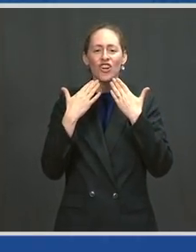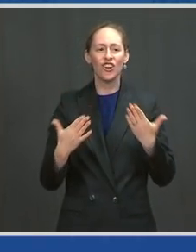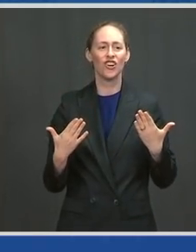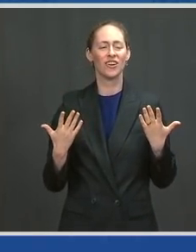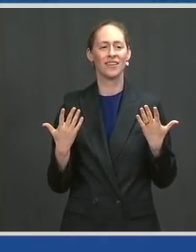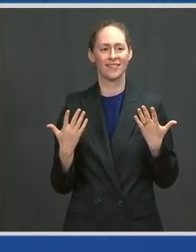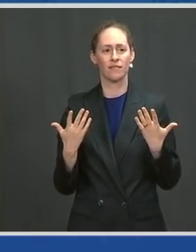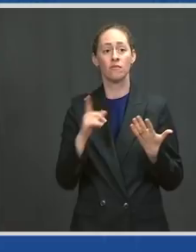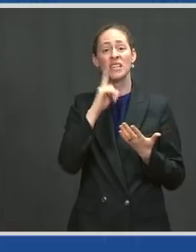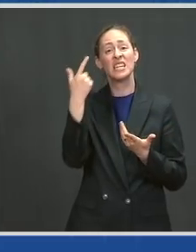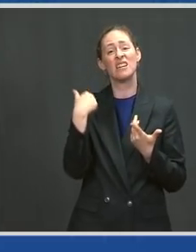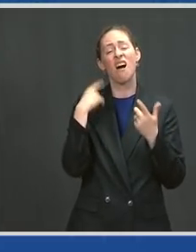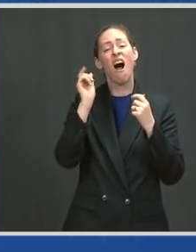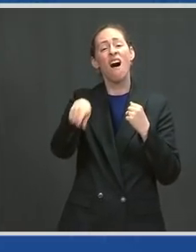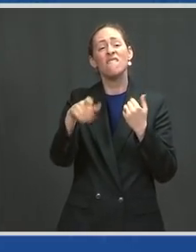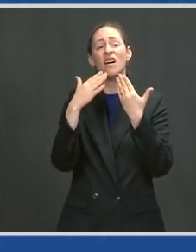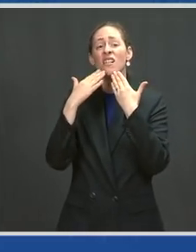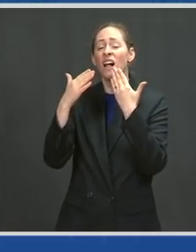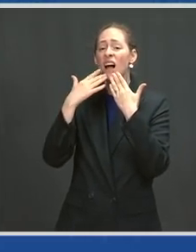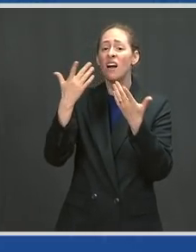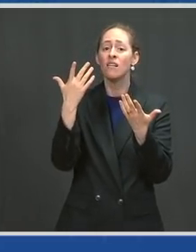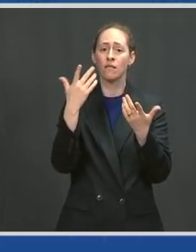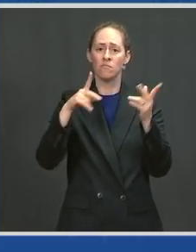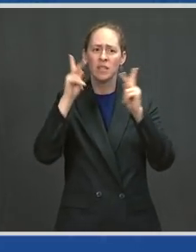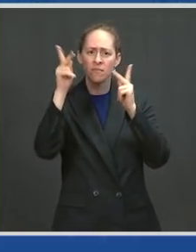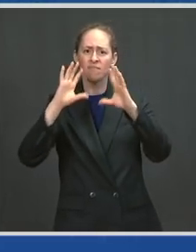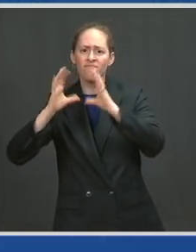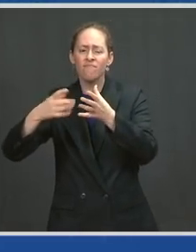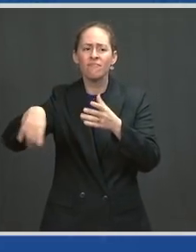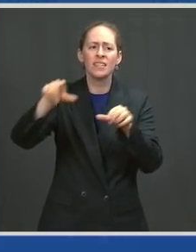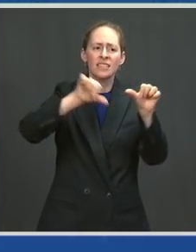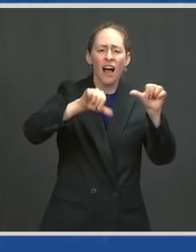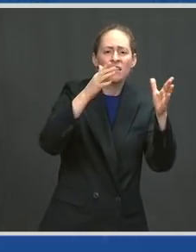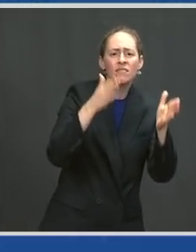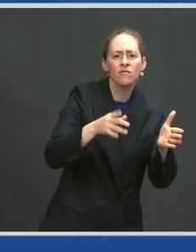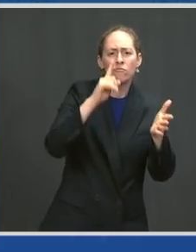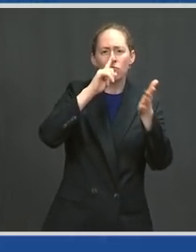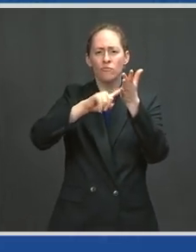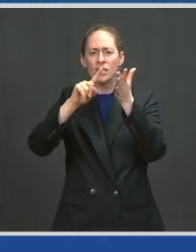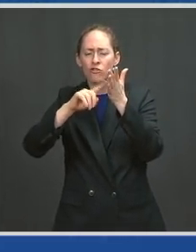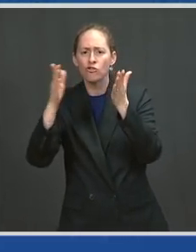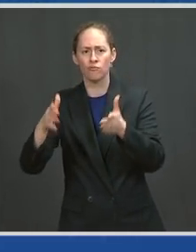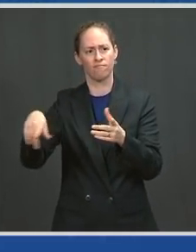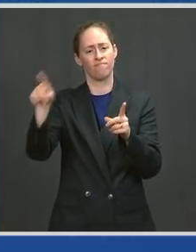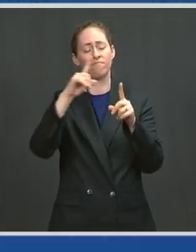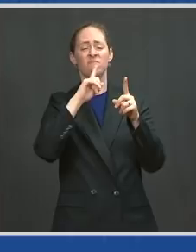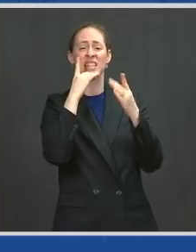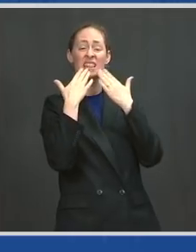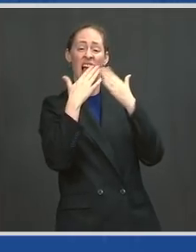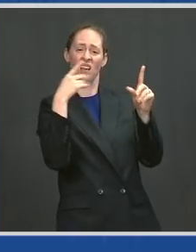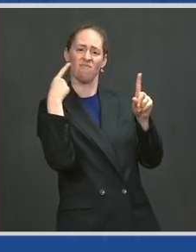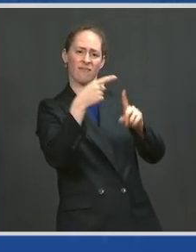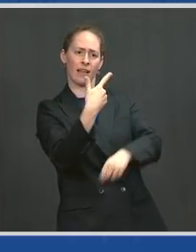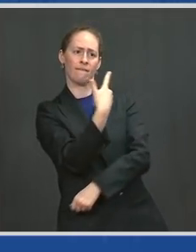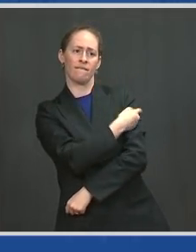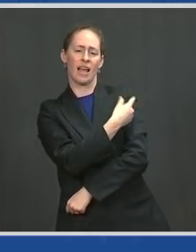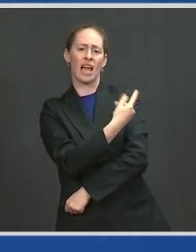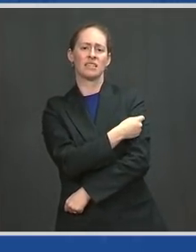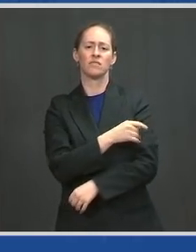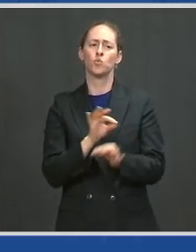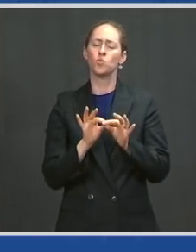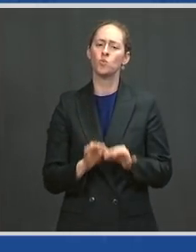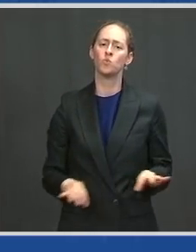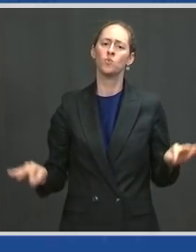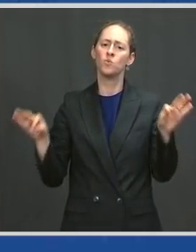and the scientists and researchers who developed them. We are now roughly six months into the